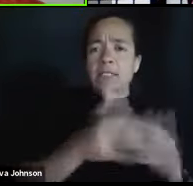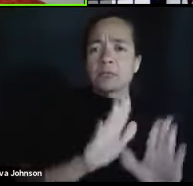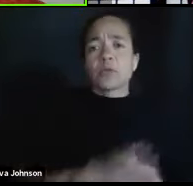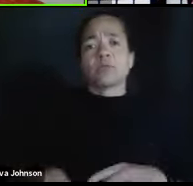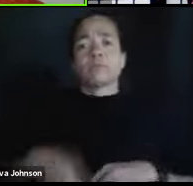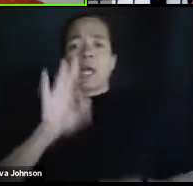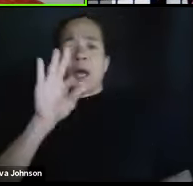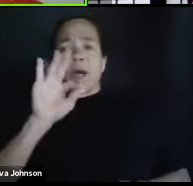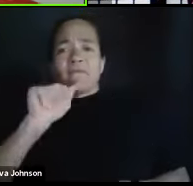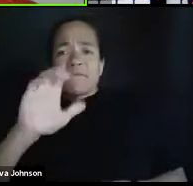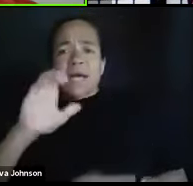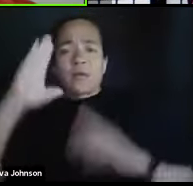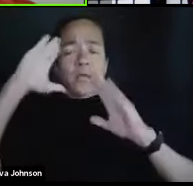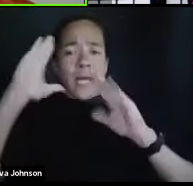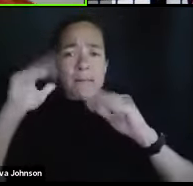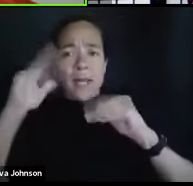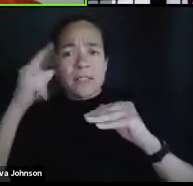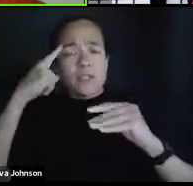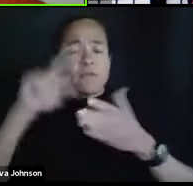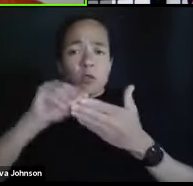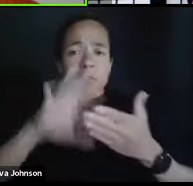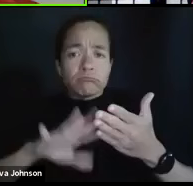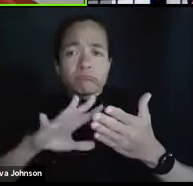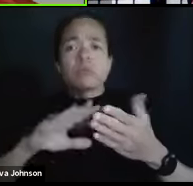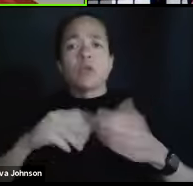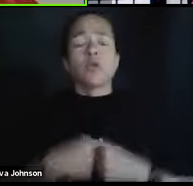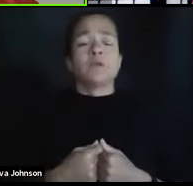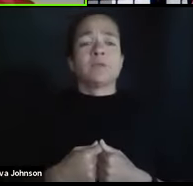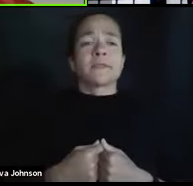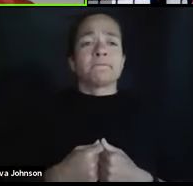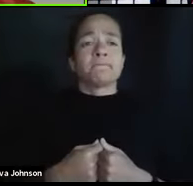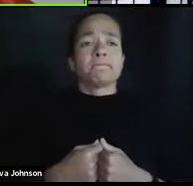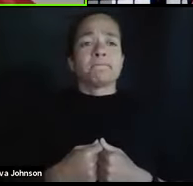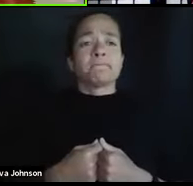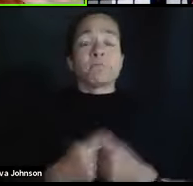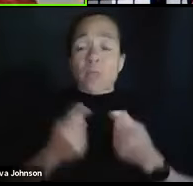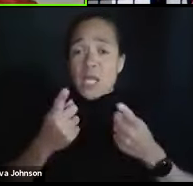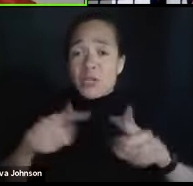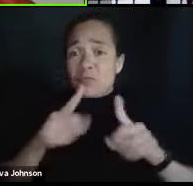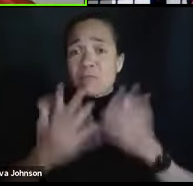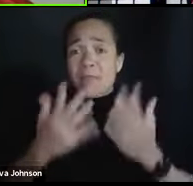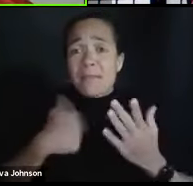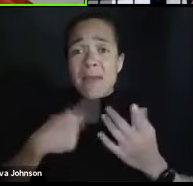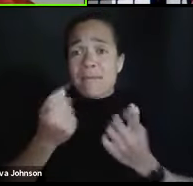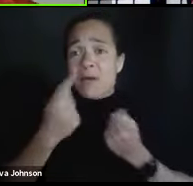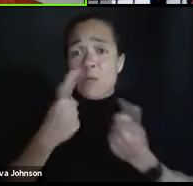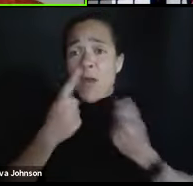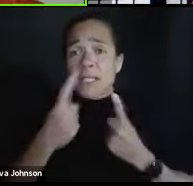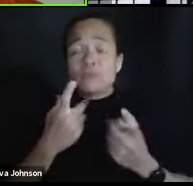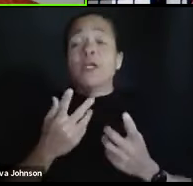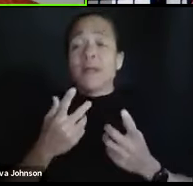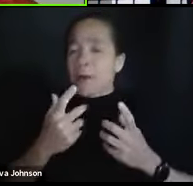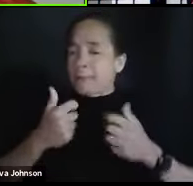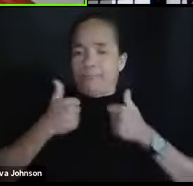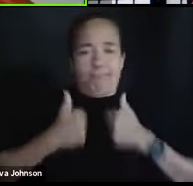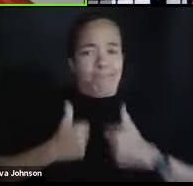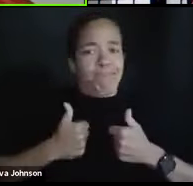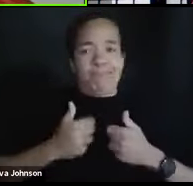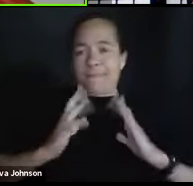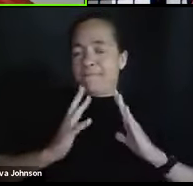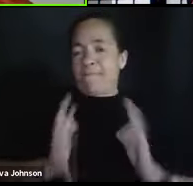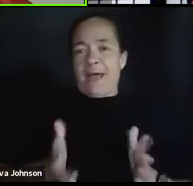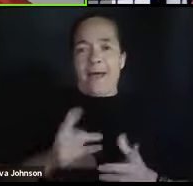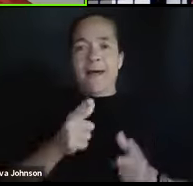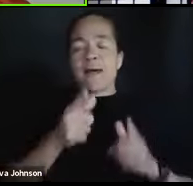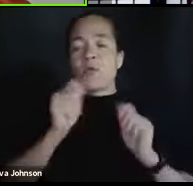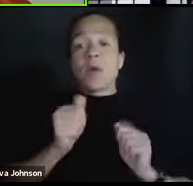for college students and college learners. You all might have questions, and we love those questions. So if you have a question, feel